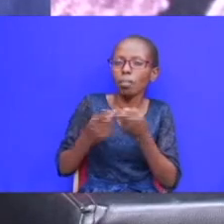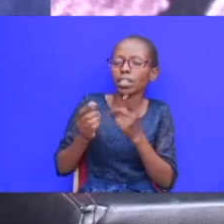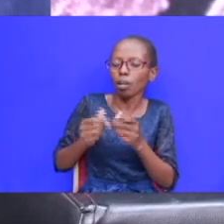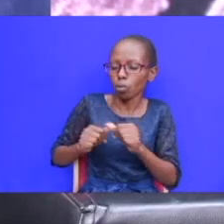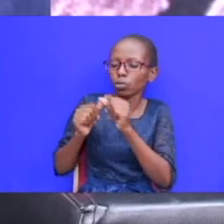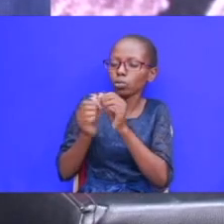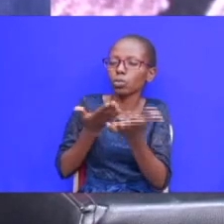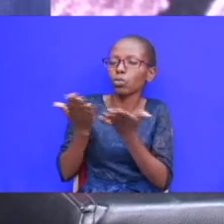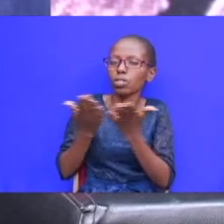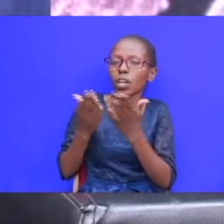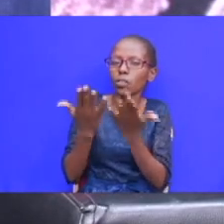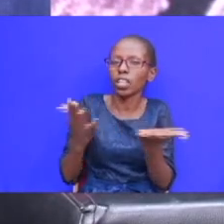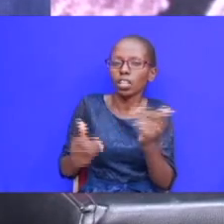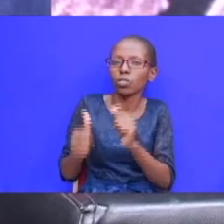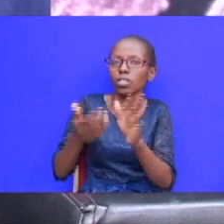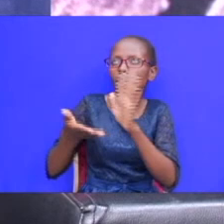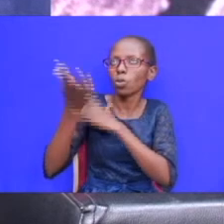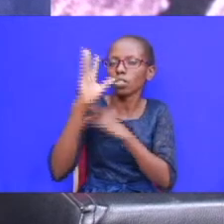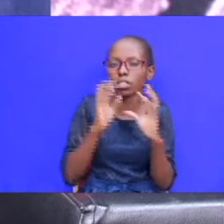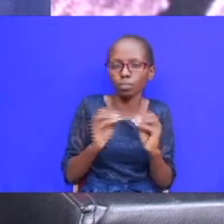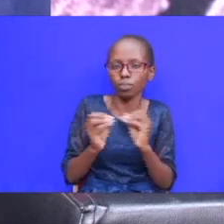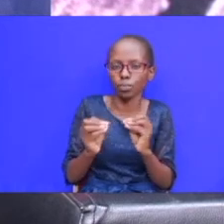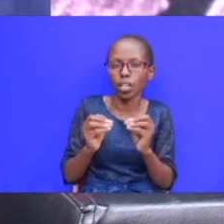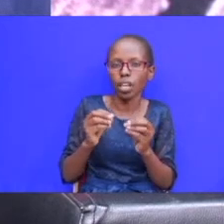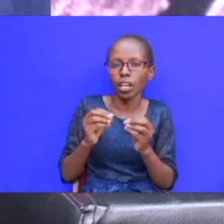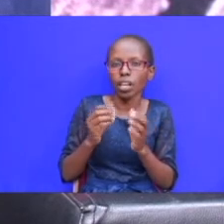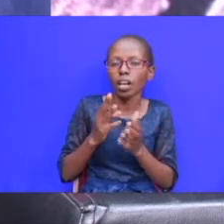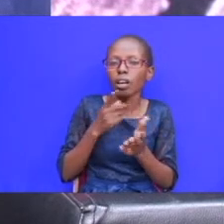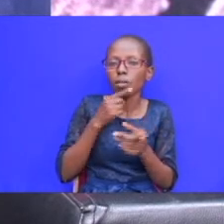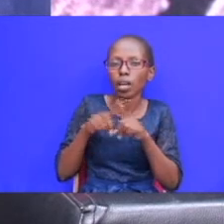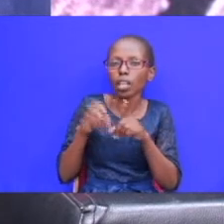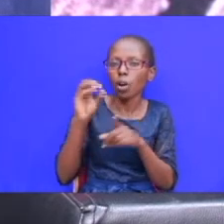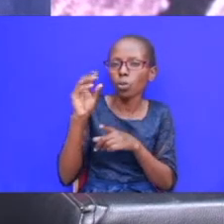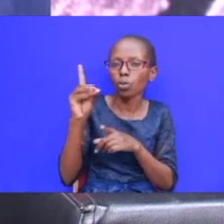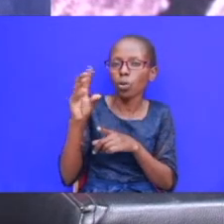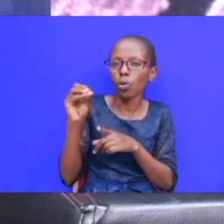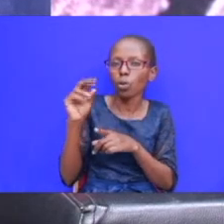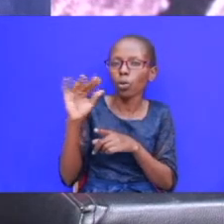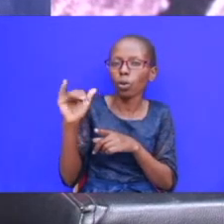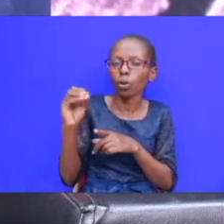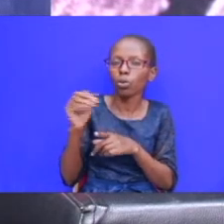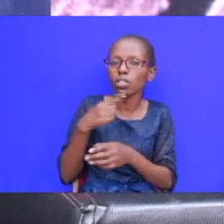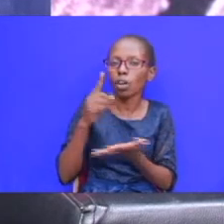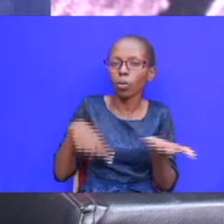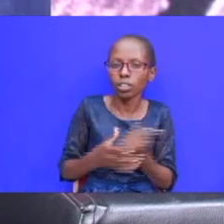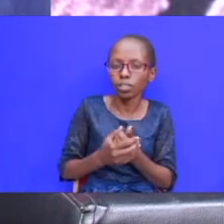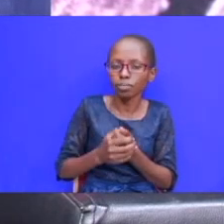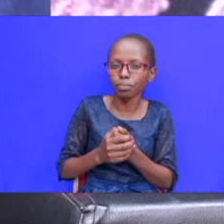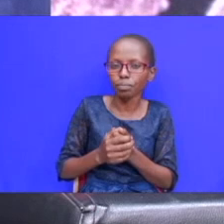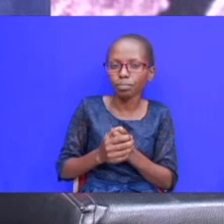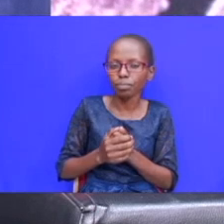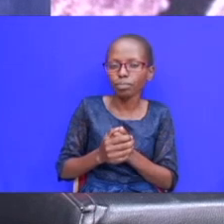serving things that are not godly that is very true what can you say also to others yes yes yes let me just chime in on that